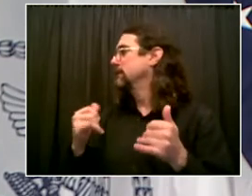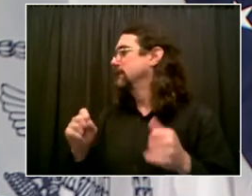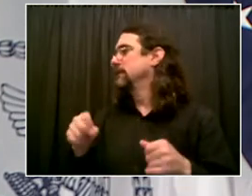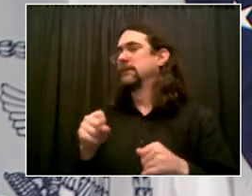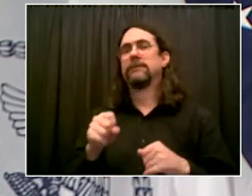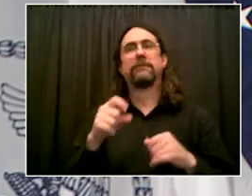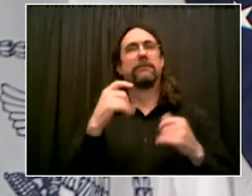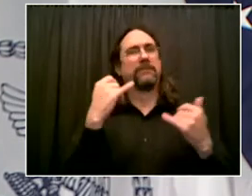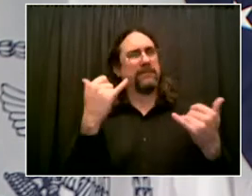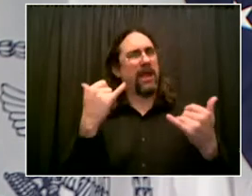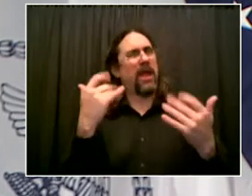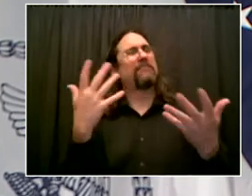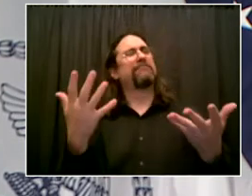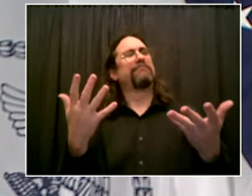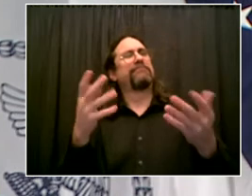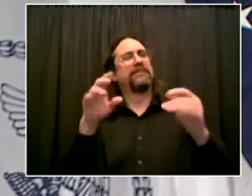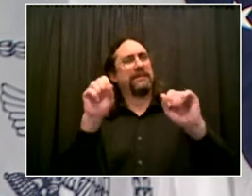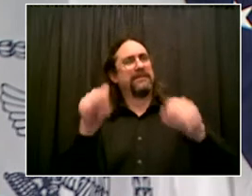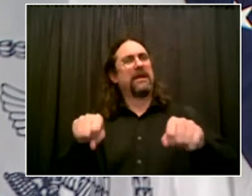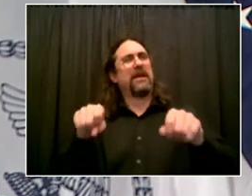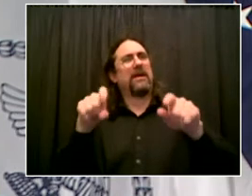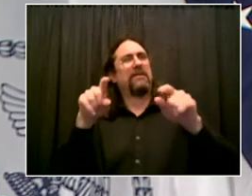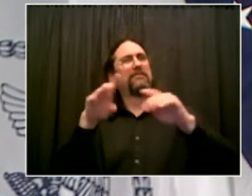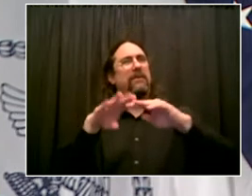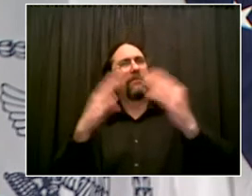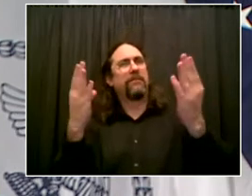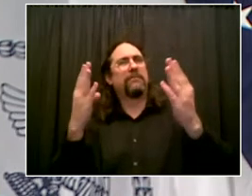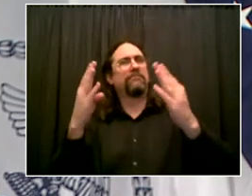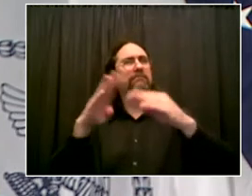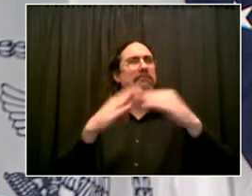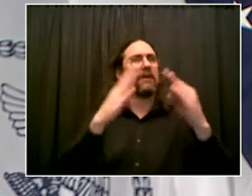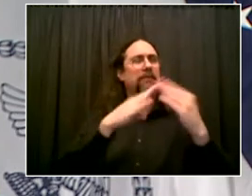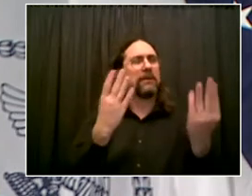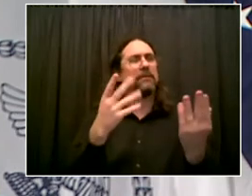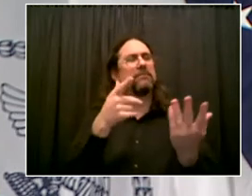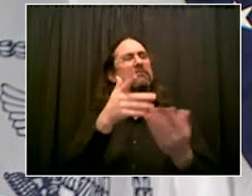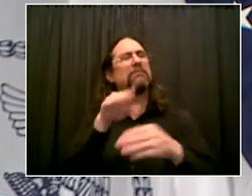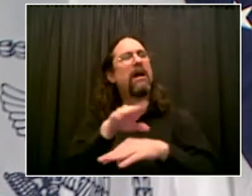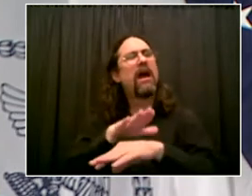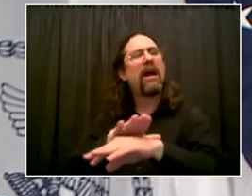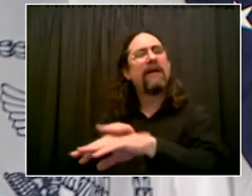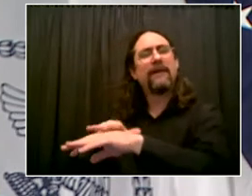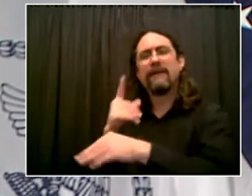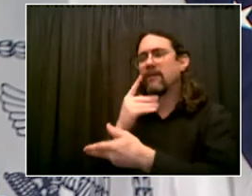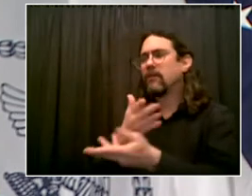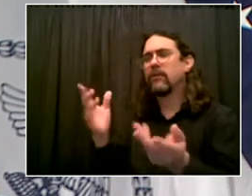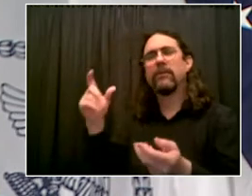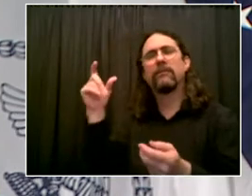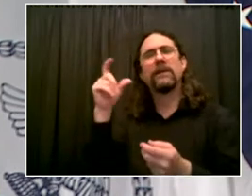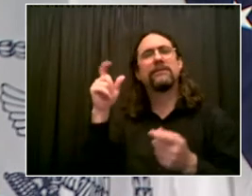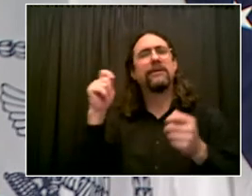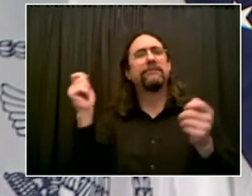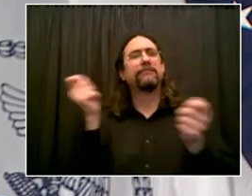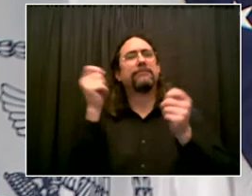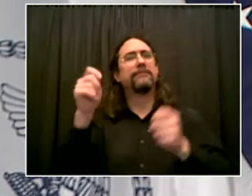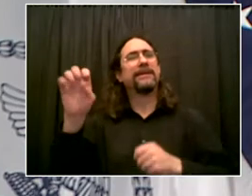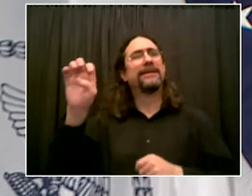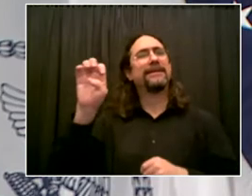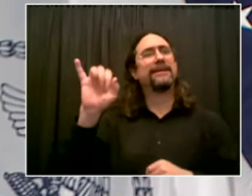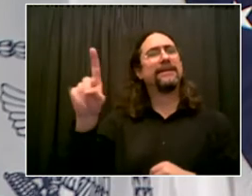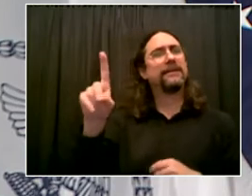say Ramadan Mubarak to, uh, colleagues in, and friends and New Yorkers in the Muslim community